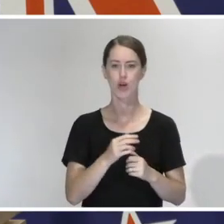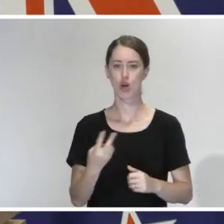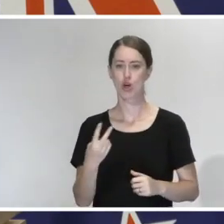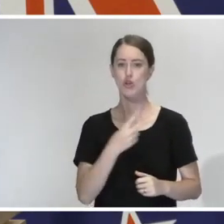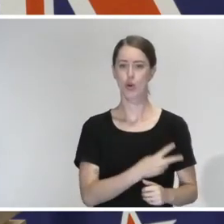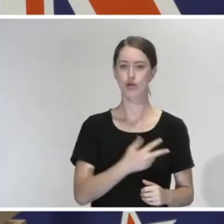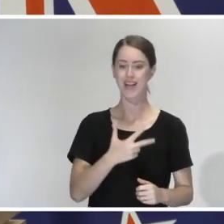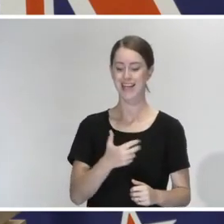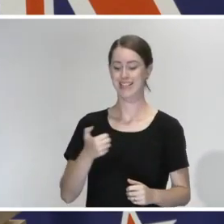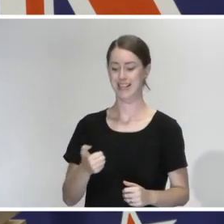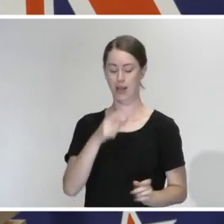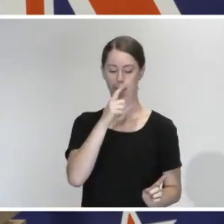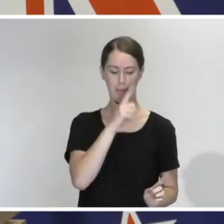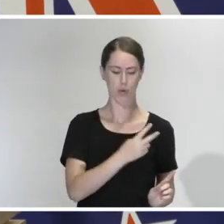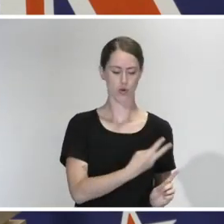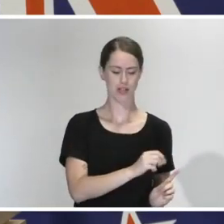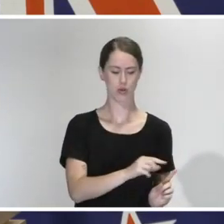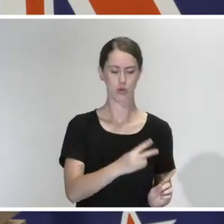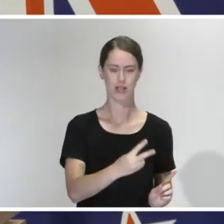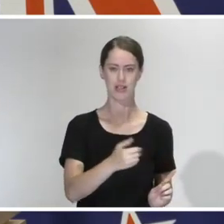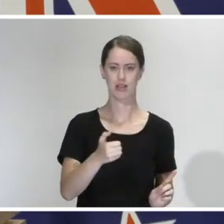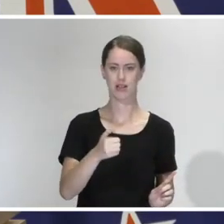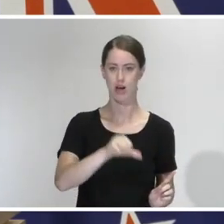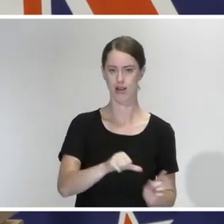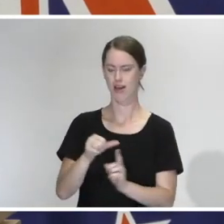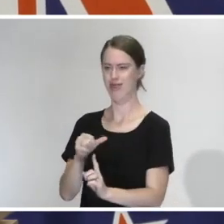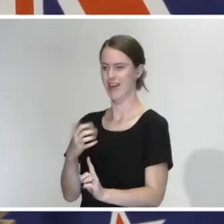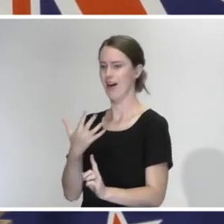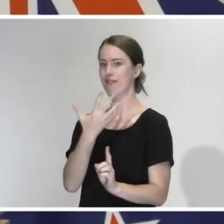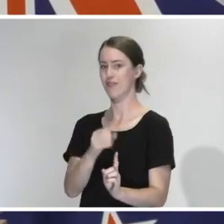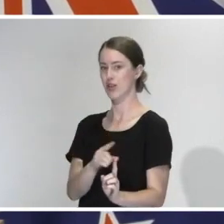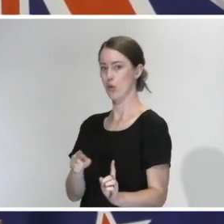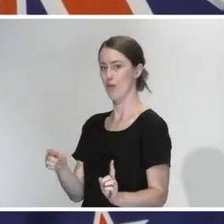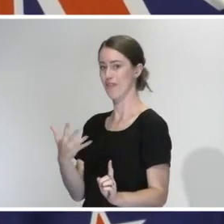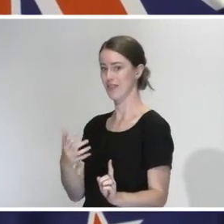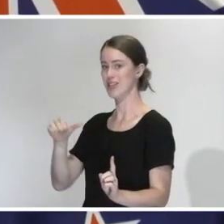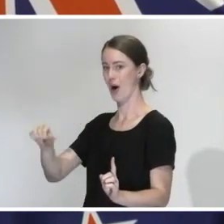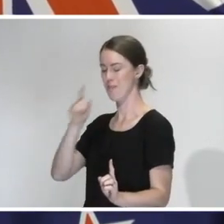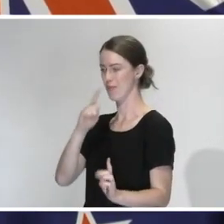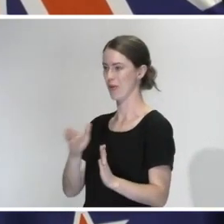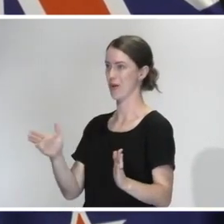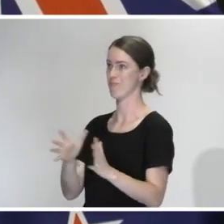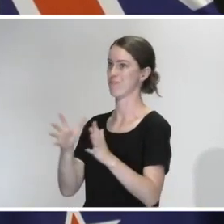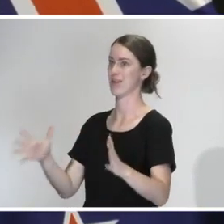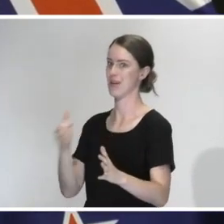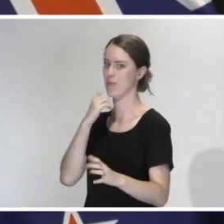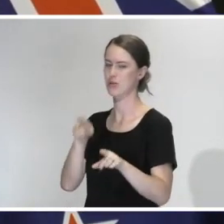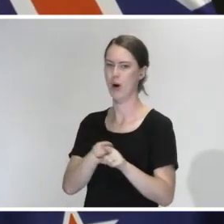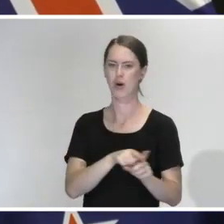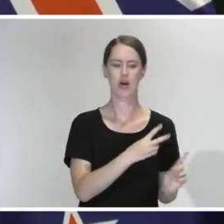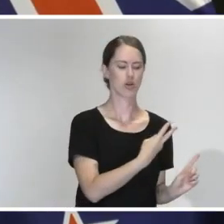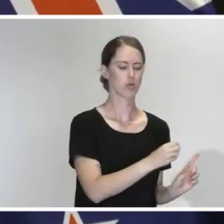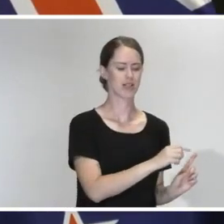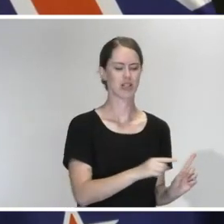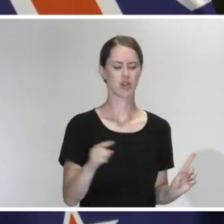the 20 to 29 year olds, and the next highest is the 50 to 59. But yeah, Dr Bloomfield is absolutely right, the 20 to 49 group